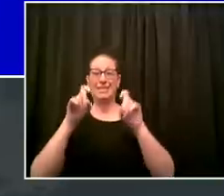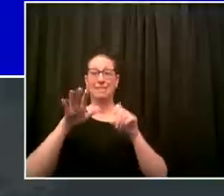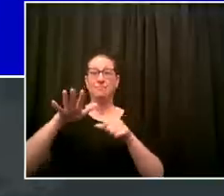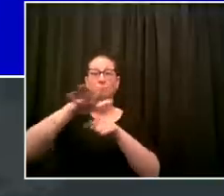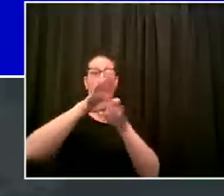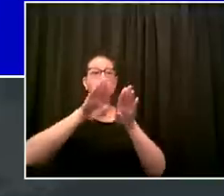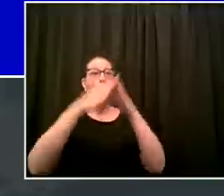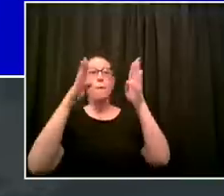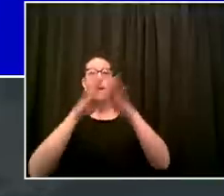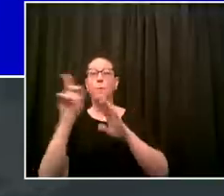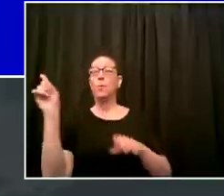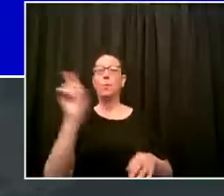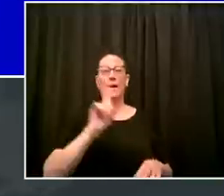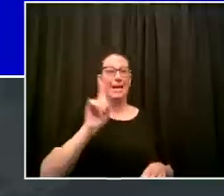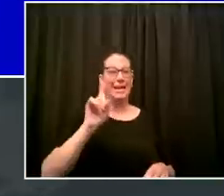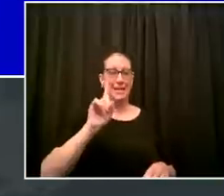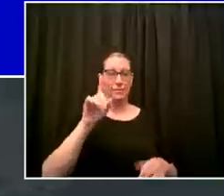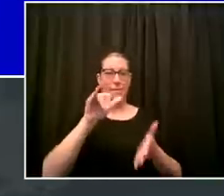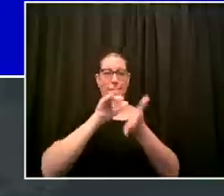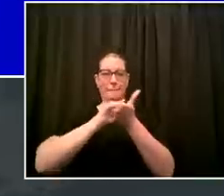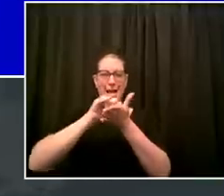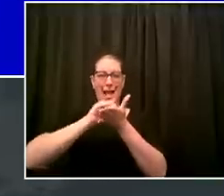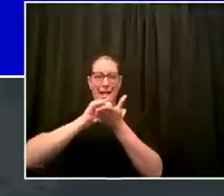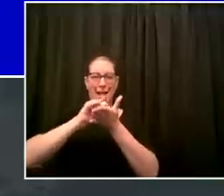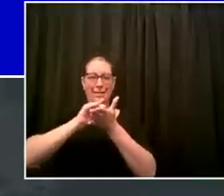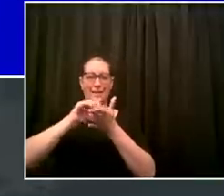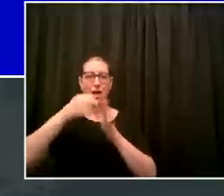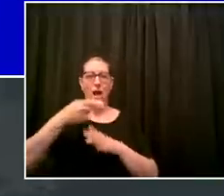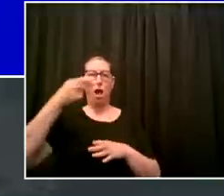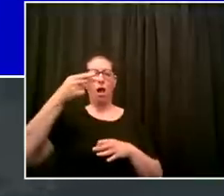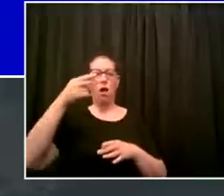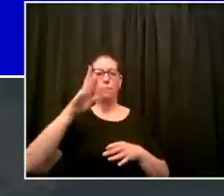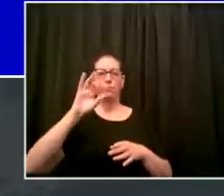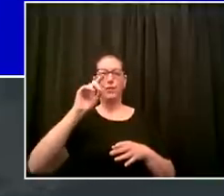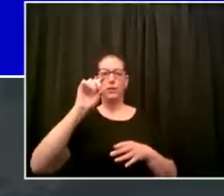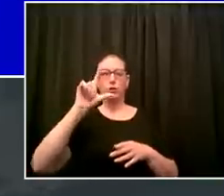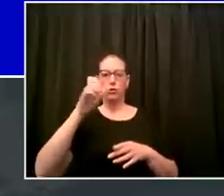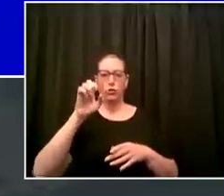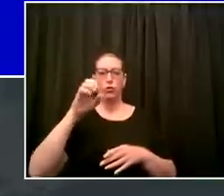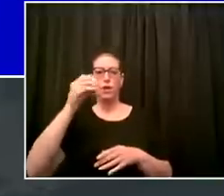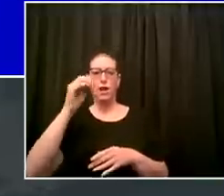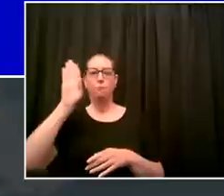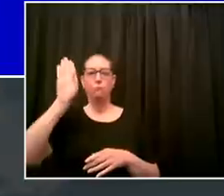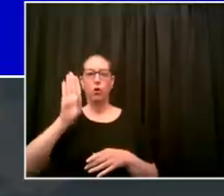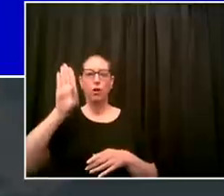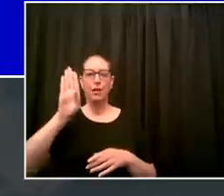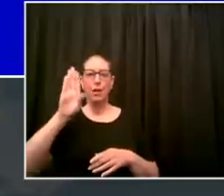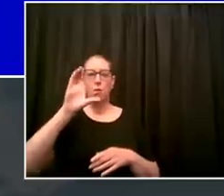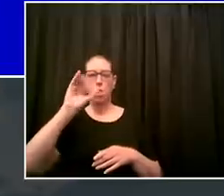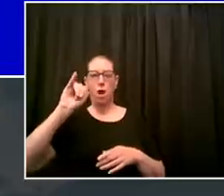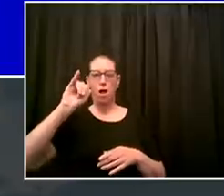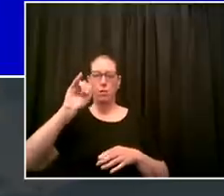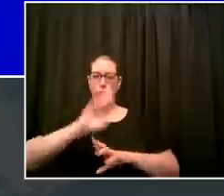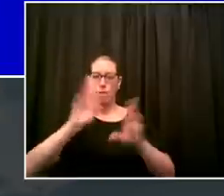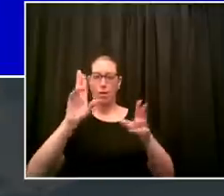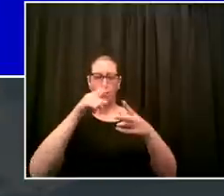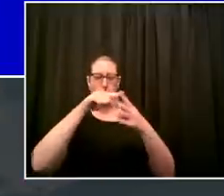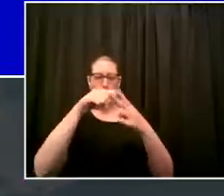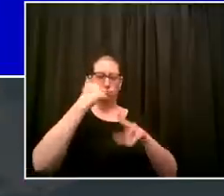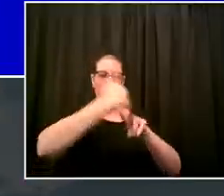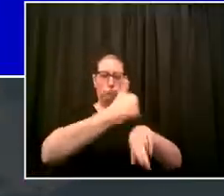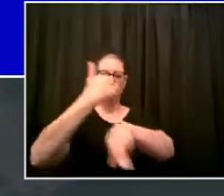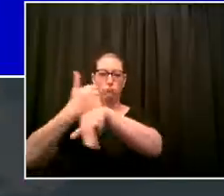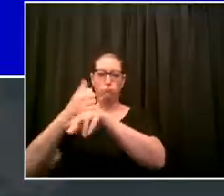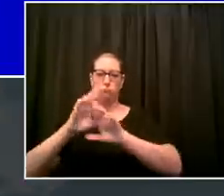hospitals test sites open today in communities in the city one in washington heights one in midwood that brings us to 25